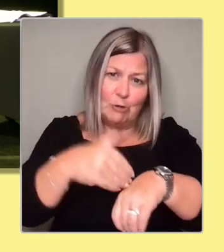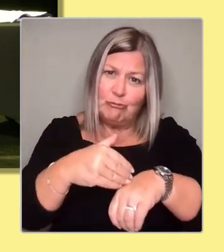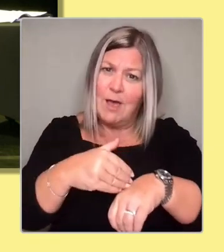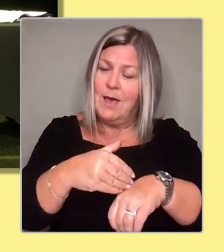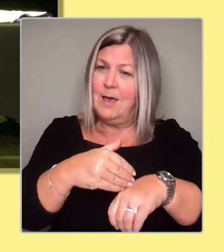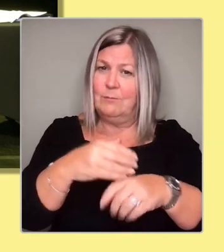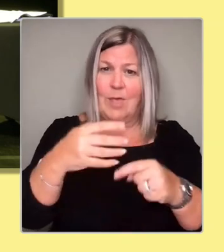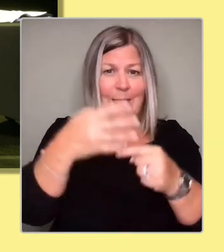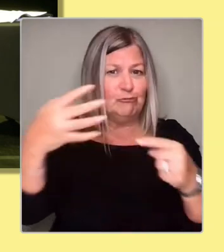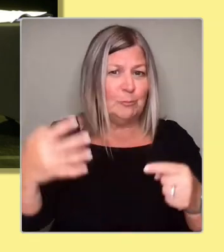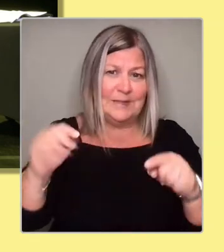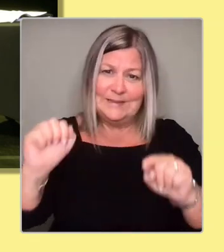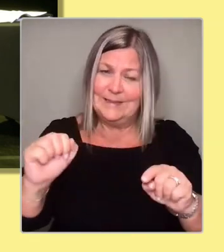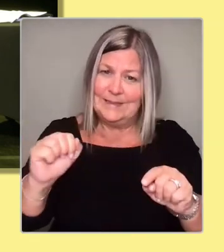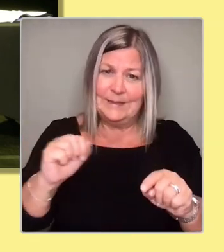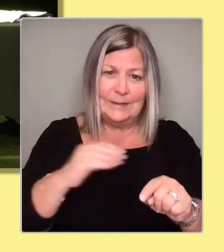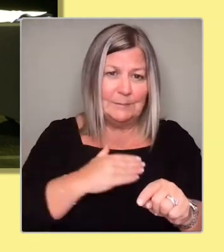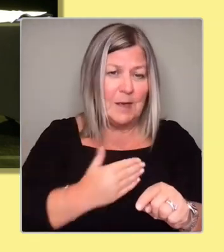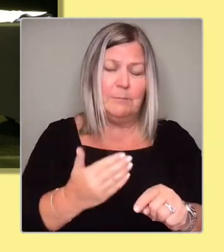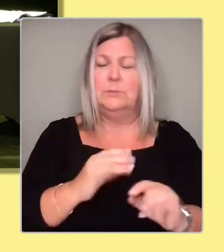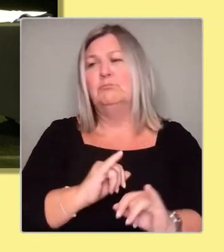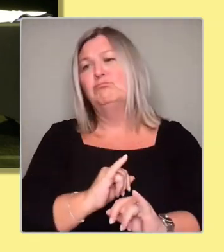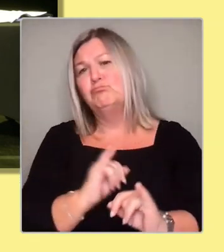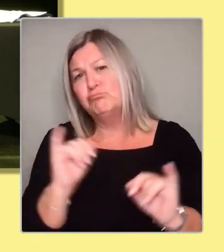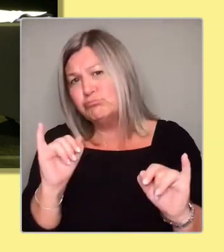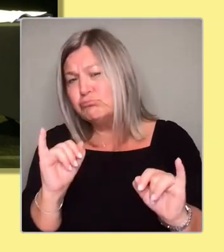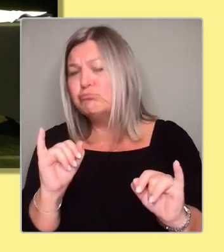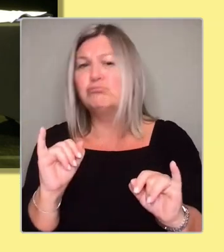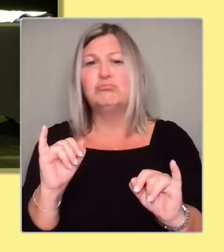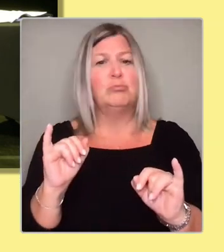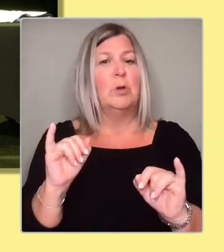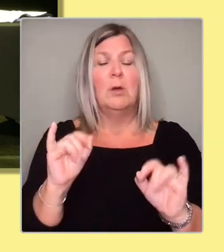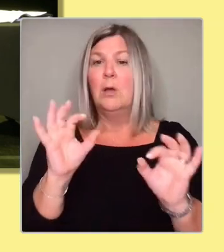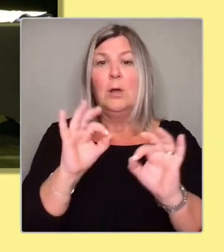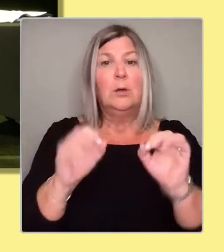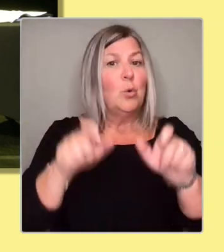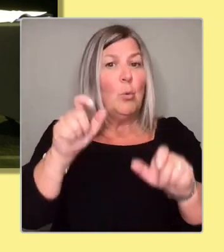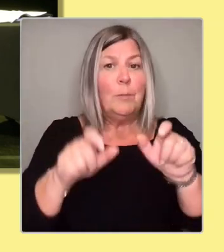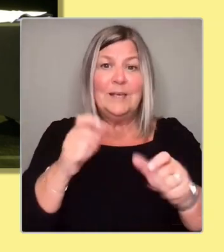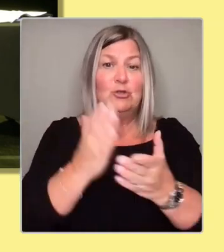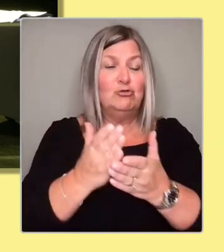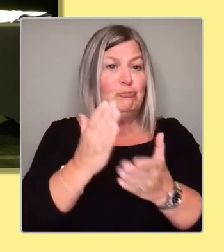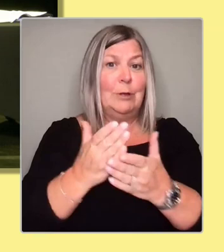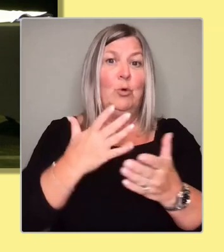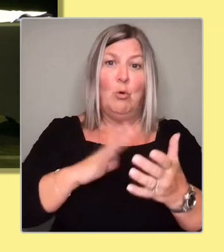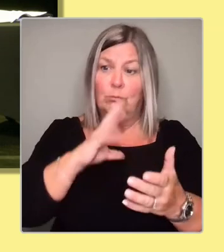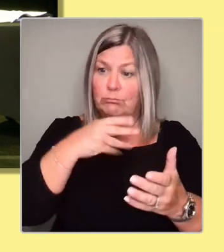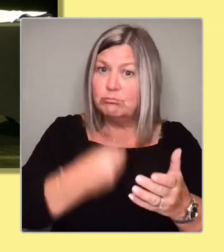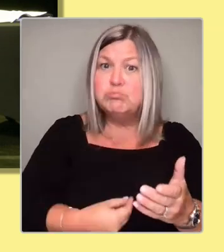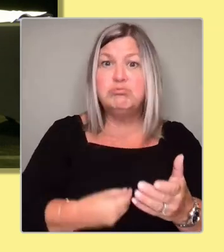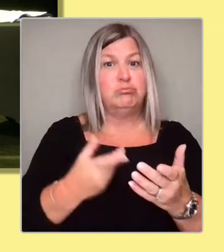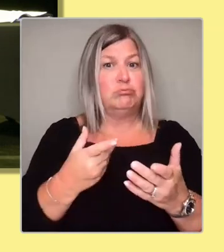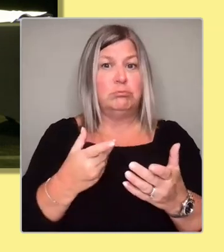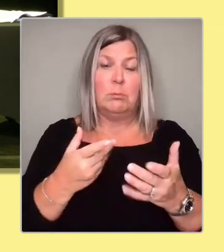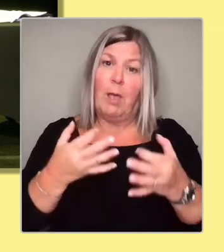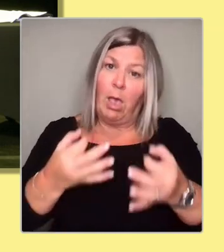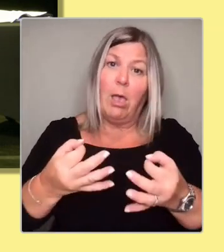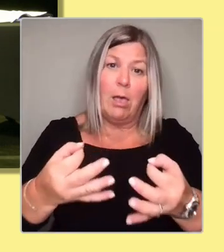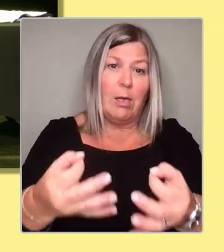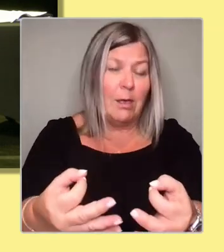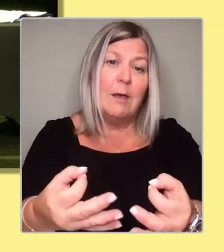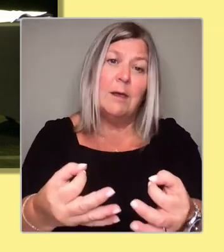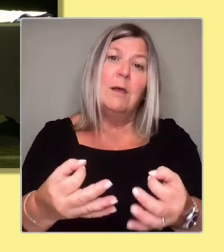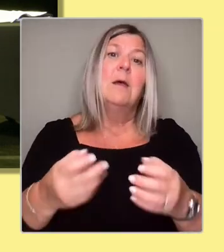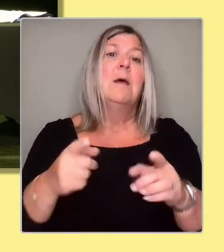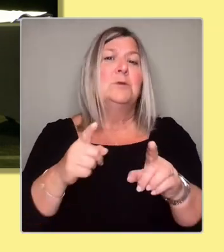GIC are years long, and no new patients have been seen for months, and the Hive LGBT Centre has been subject to attacks and vandalism. Without